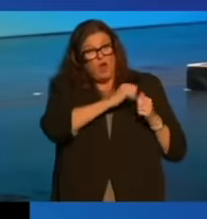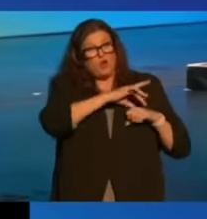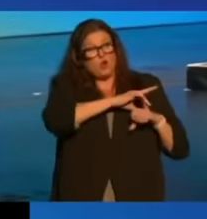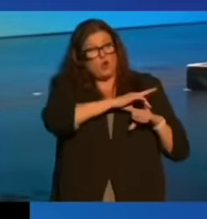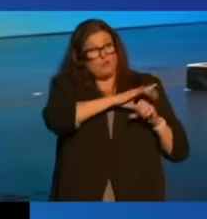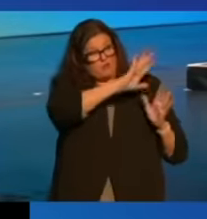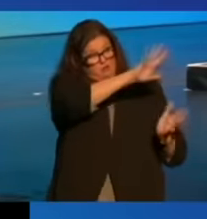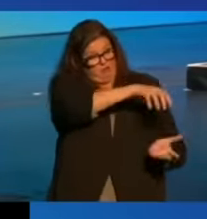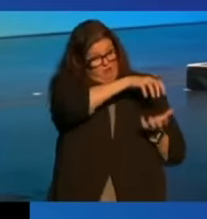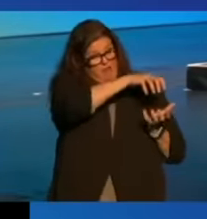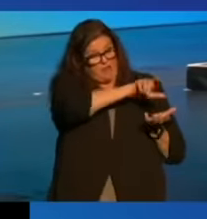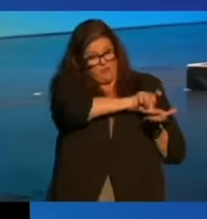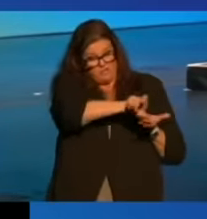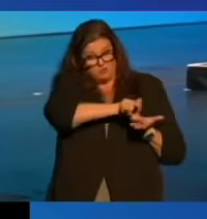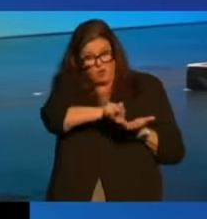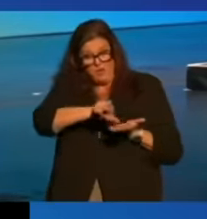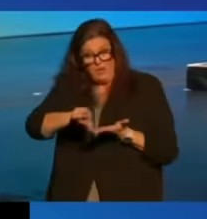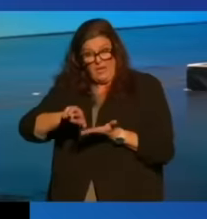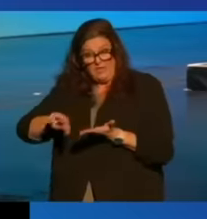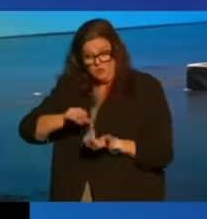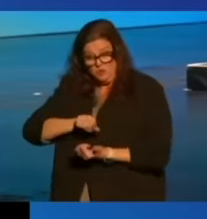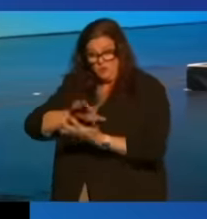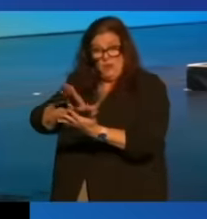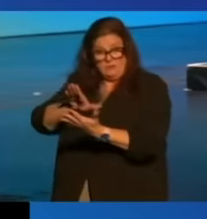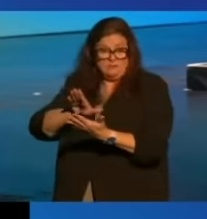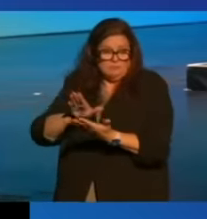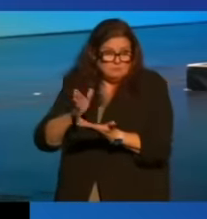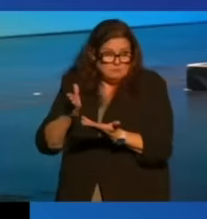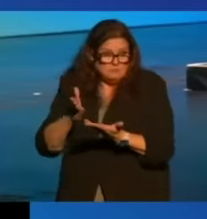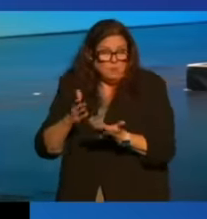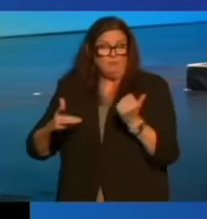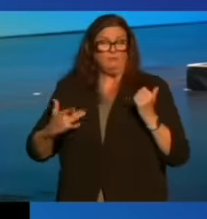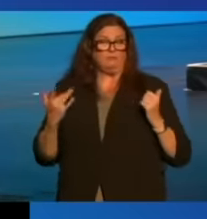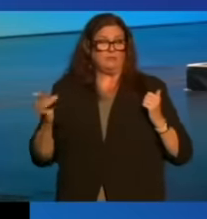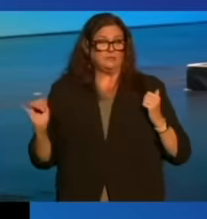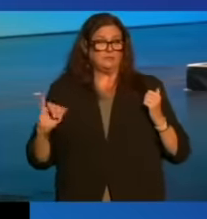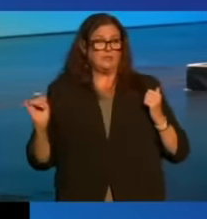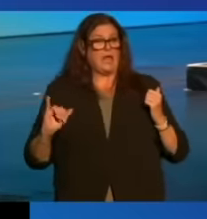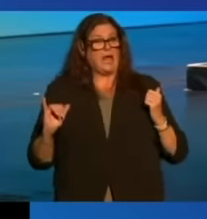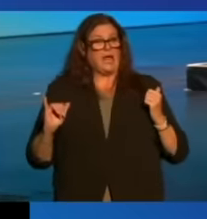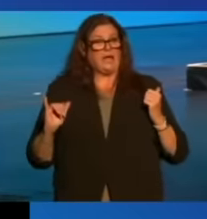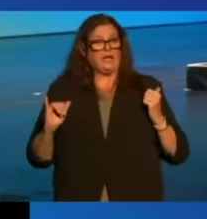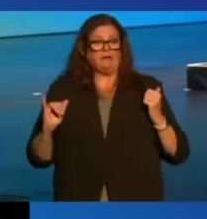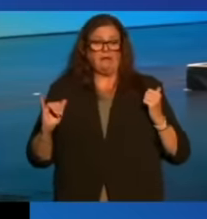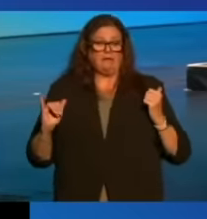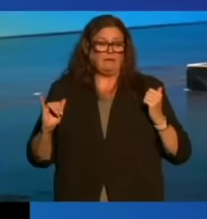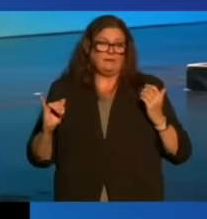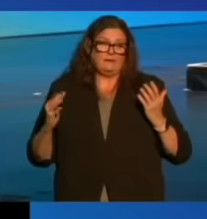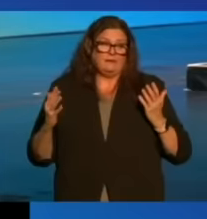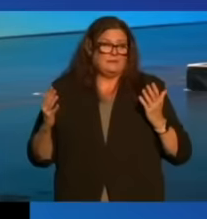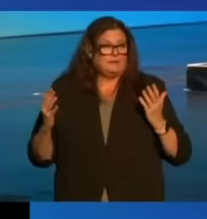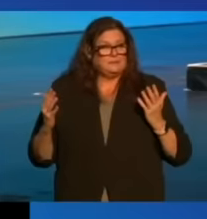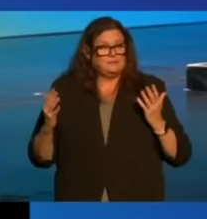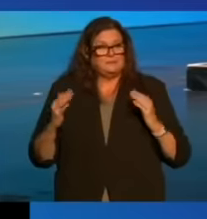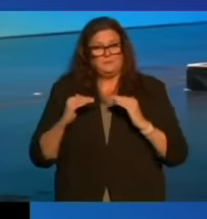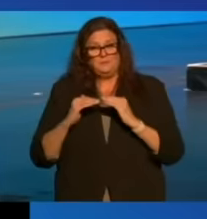address what rightly feels like an obscene amount of